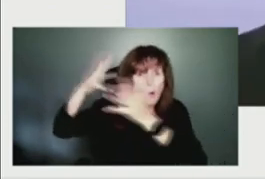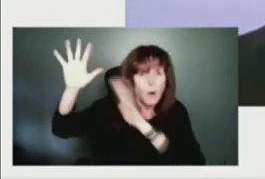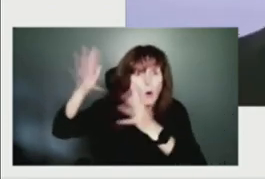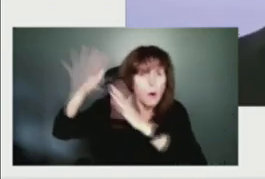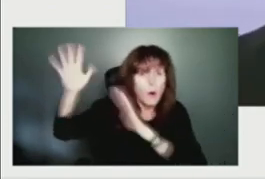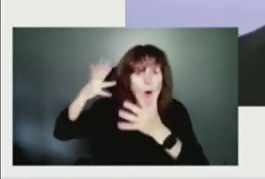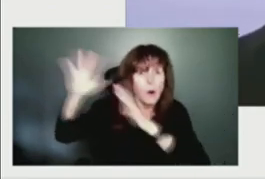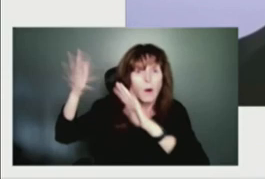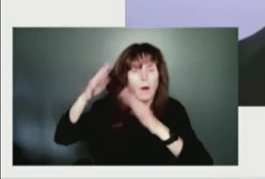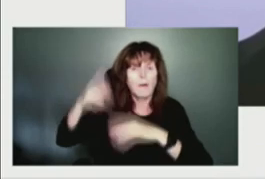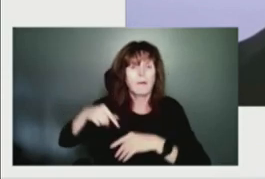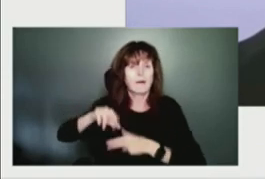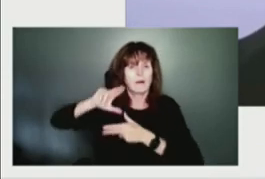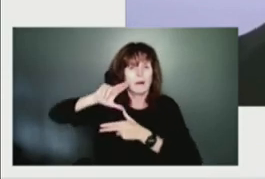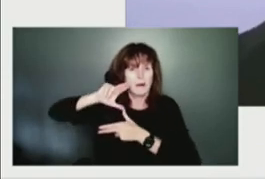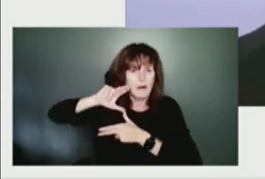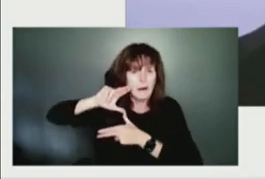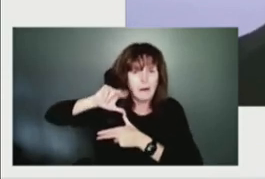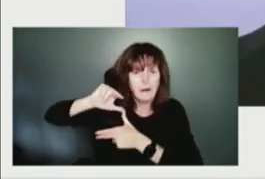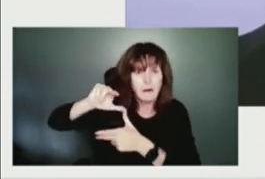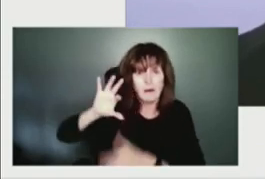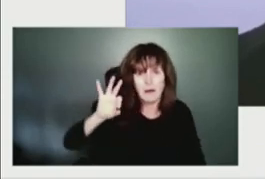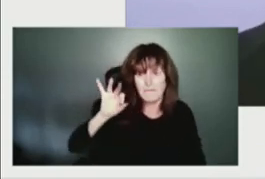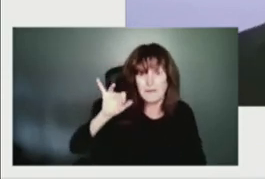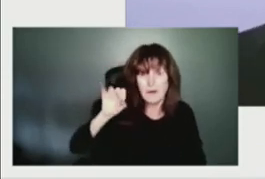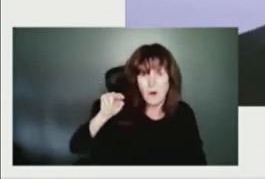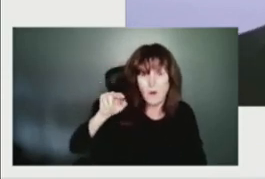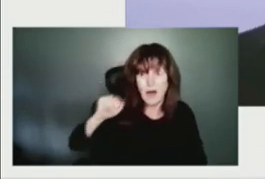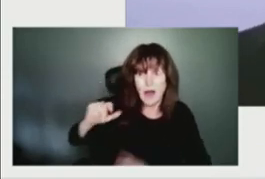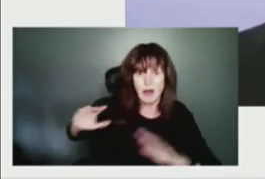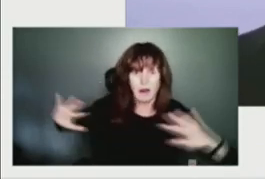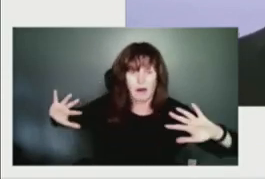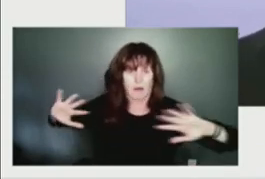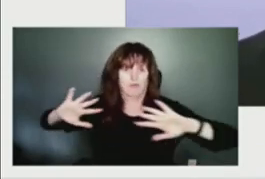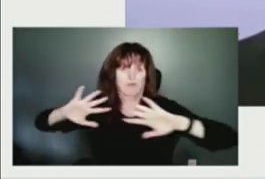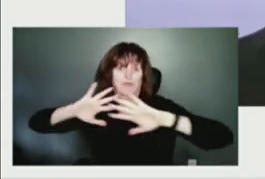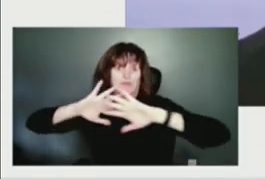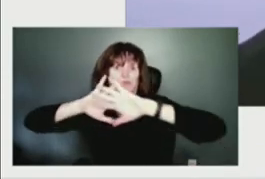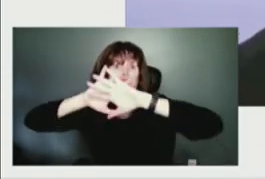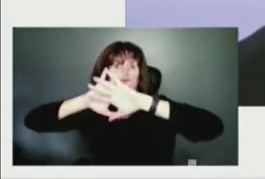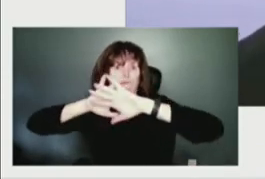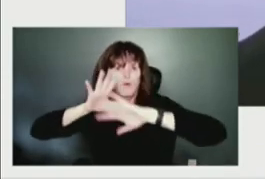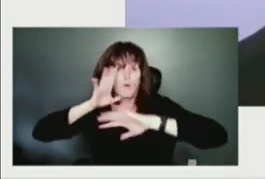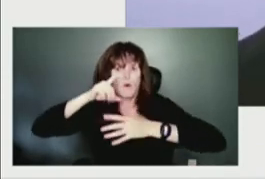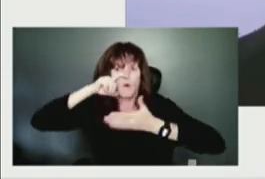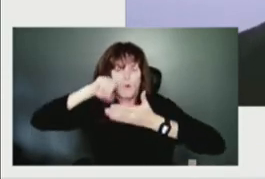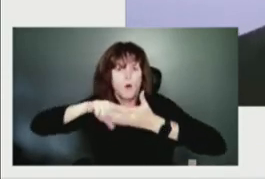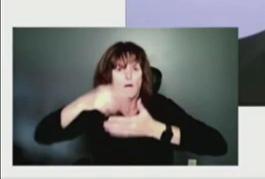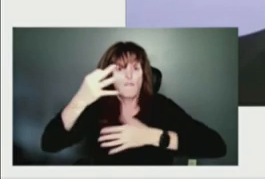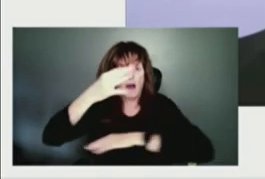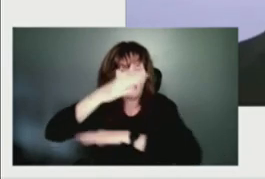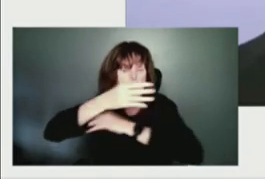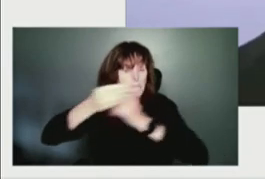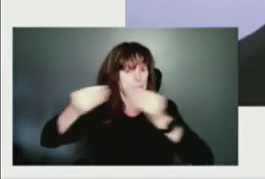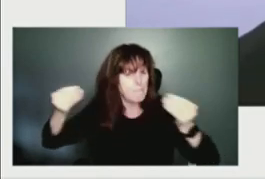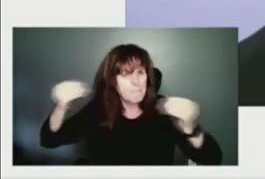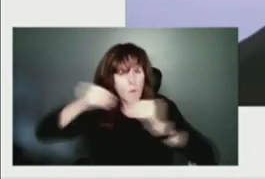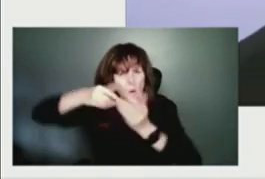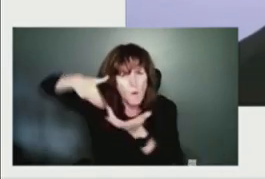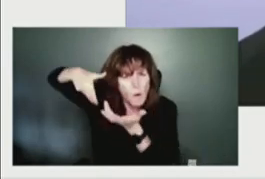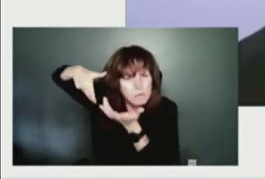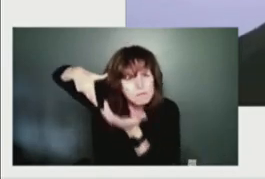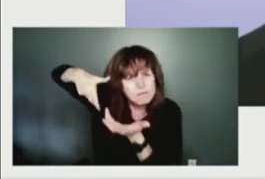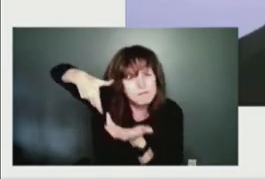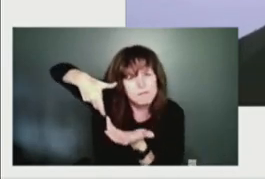heavier rain develop Friday afternoon, Friday midday to Friday afternoon, probably more in eastern Nova